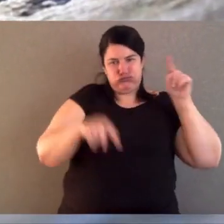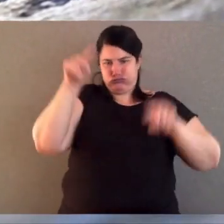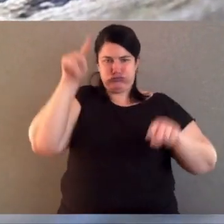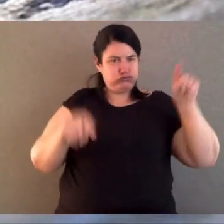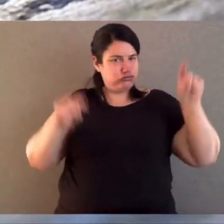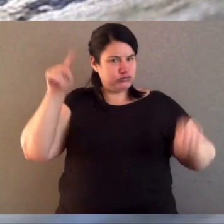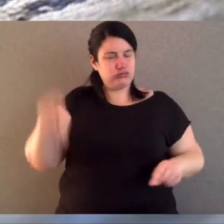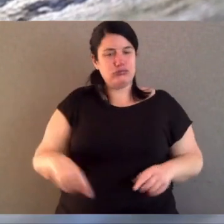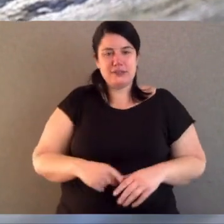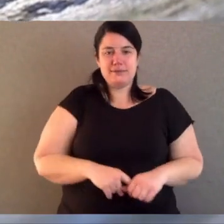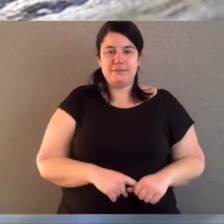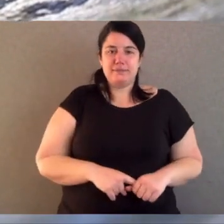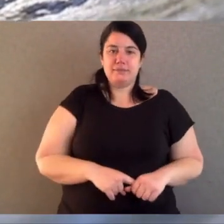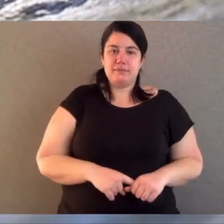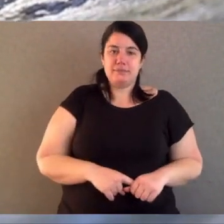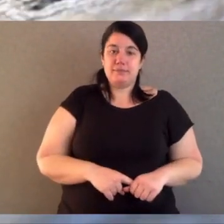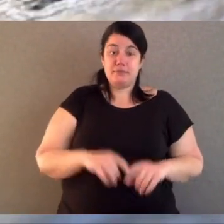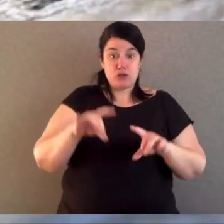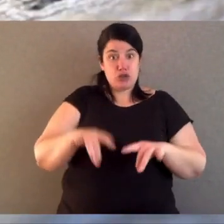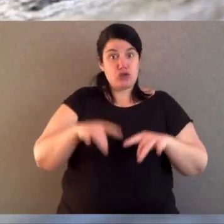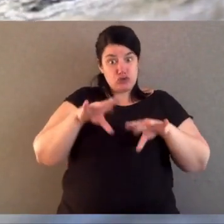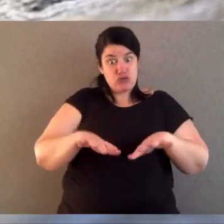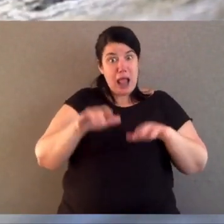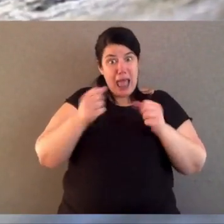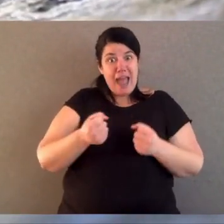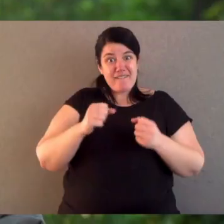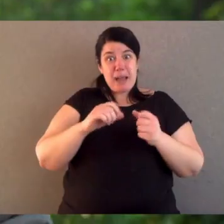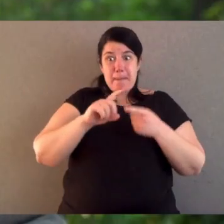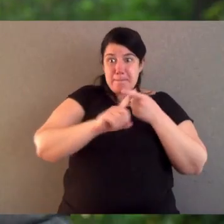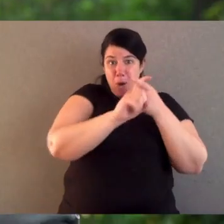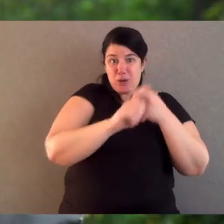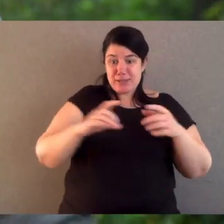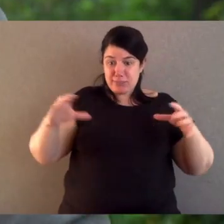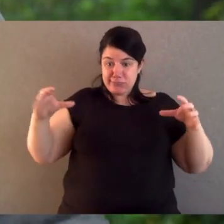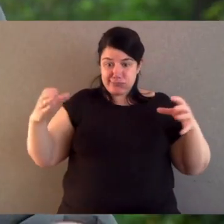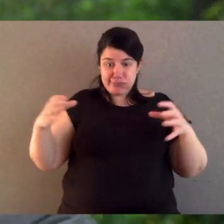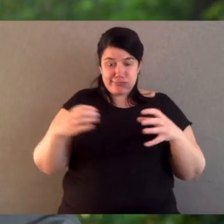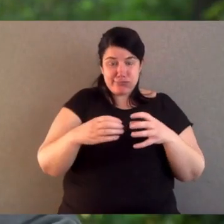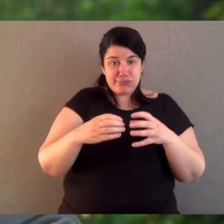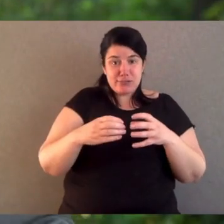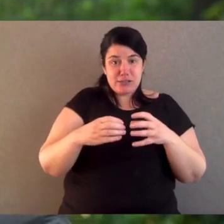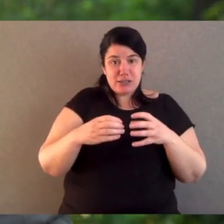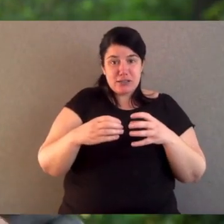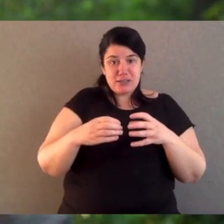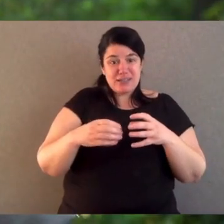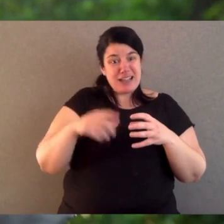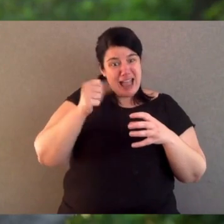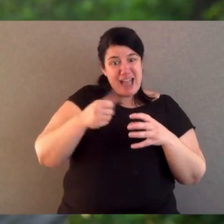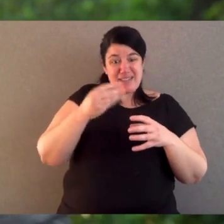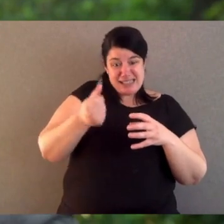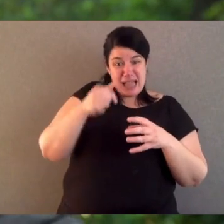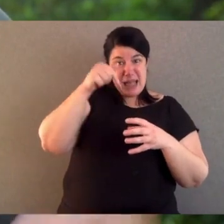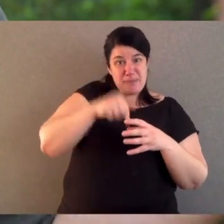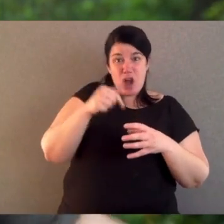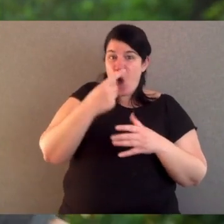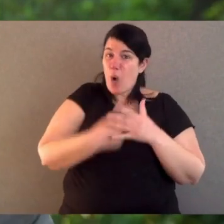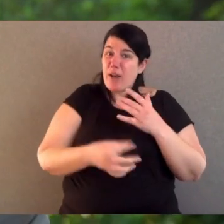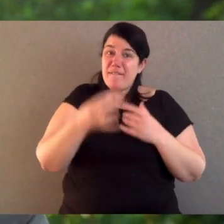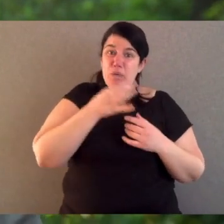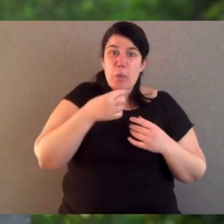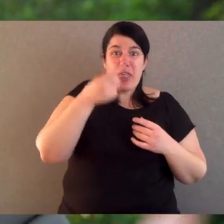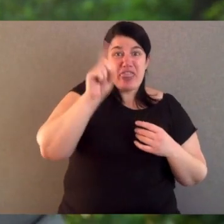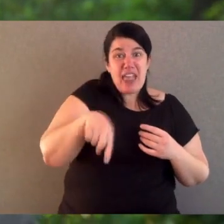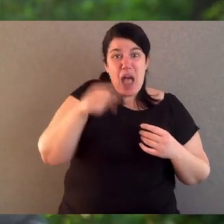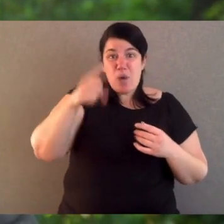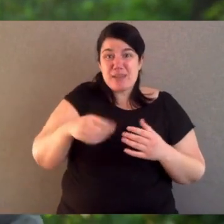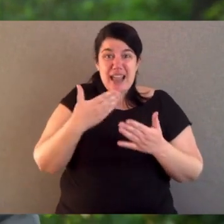Australia has a number of species of possum that are rather endangered. The lead-beaters possum, there's as few as a couple of thousand